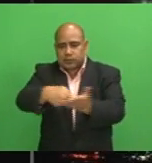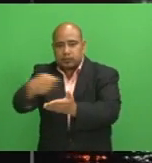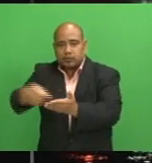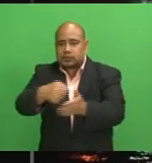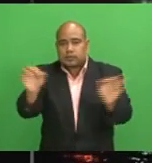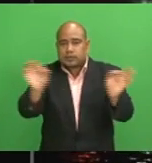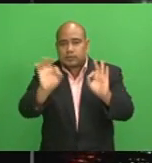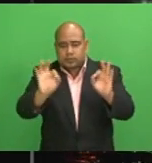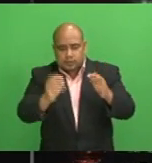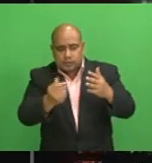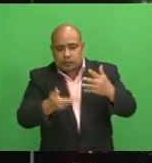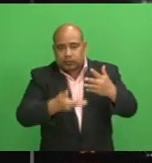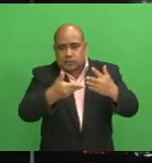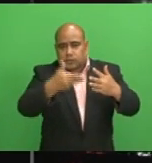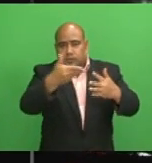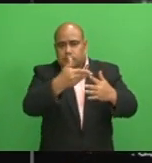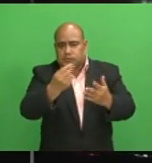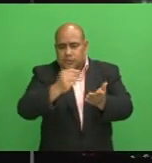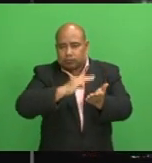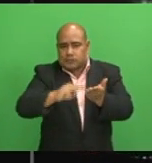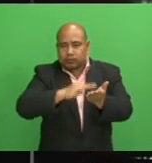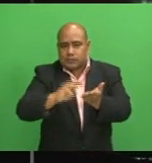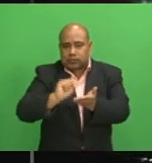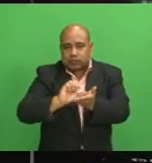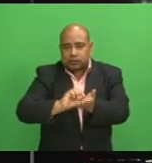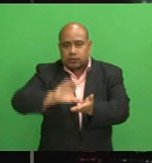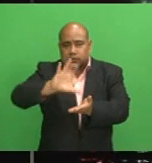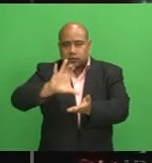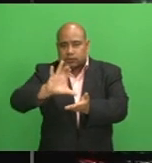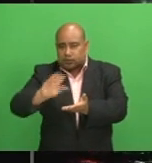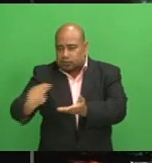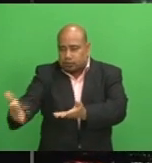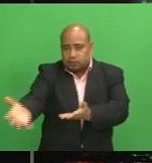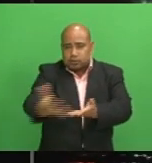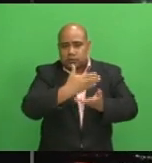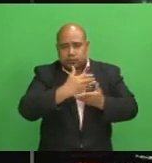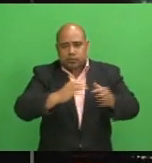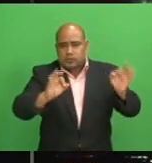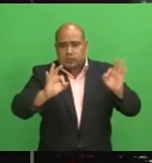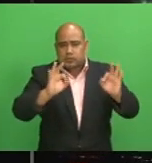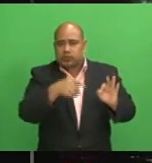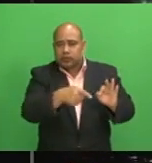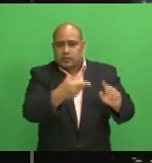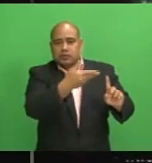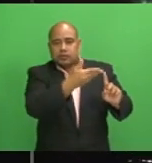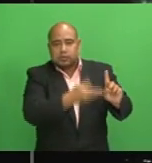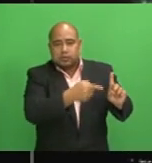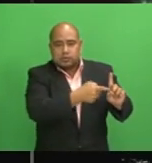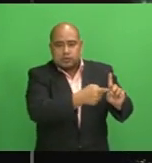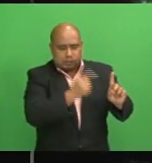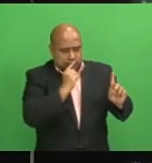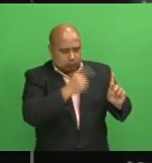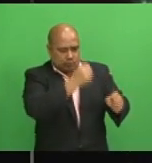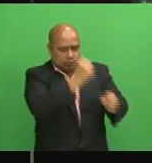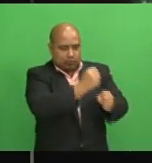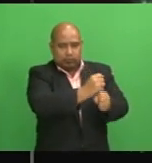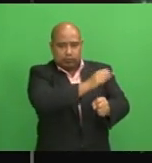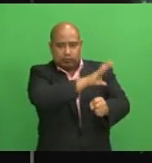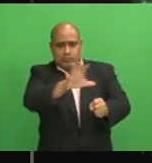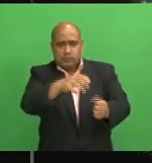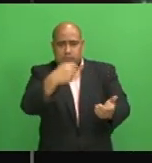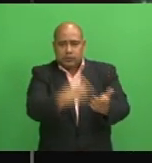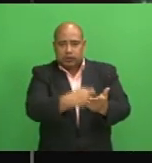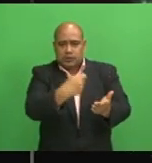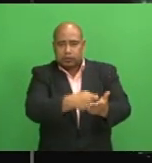dollars remaining uncollected. Local government minister Pramila Kumar says these companies who earn their money in Fiji are failing to